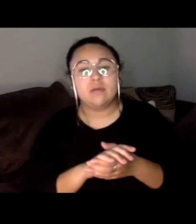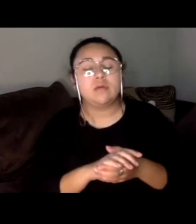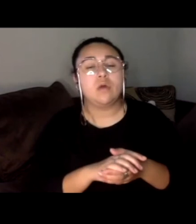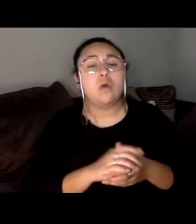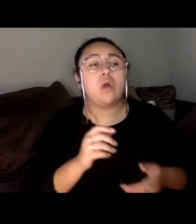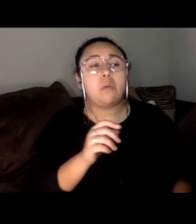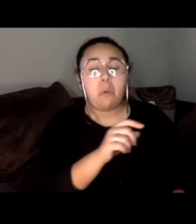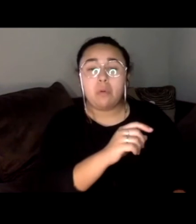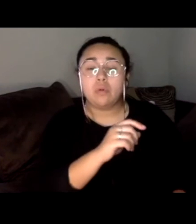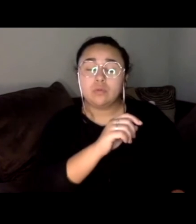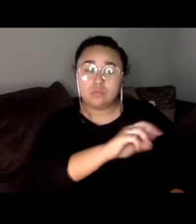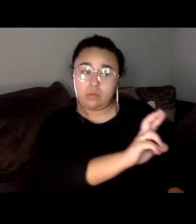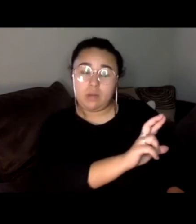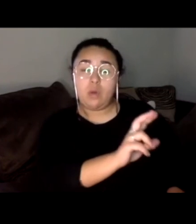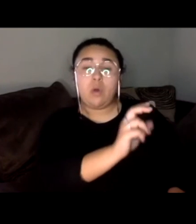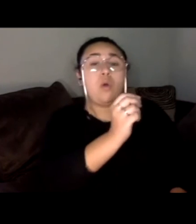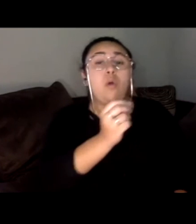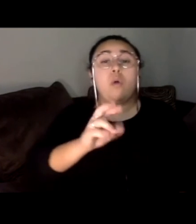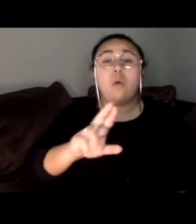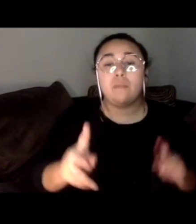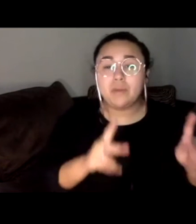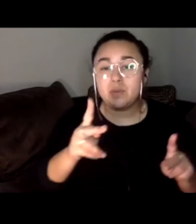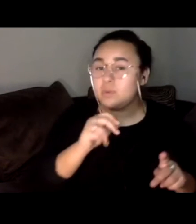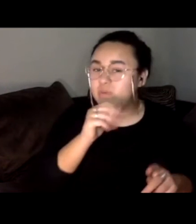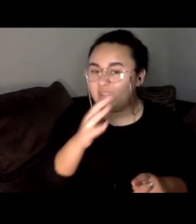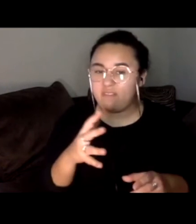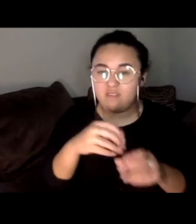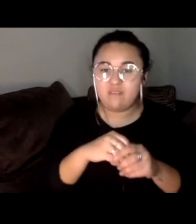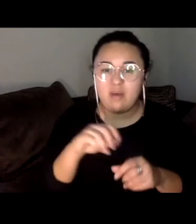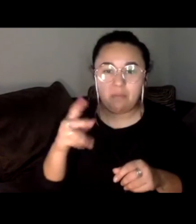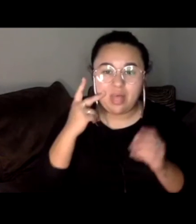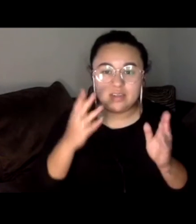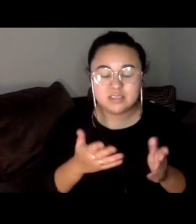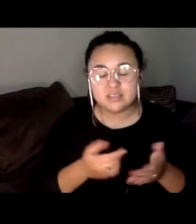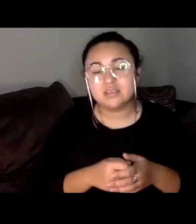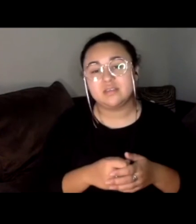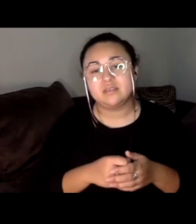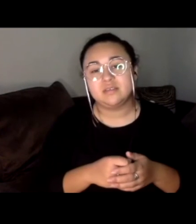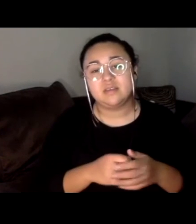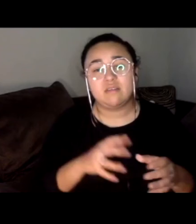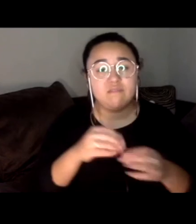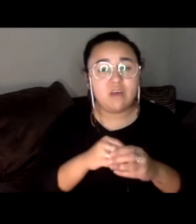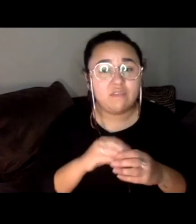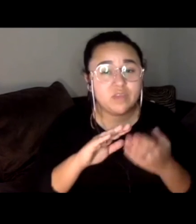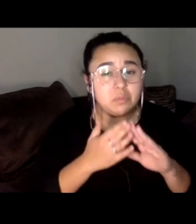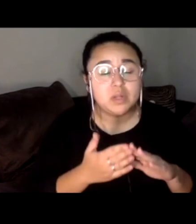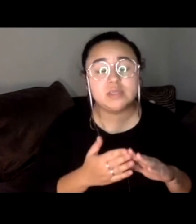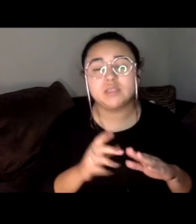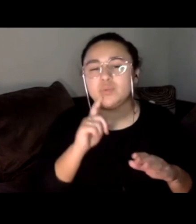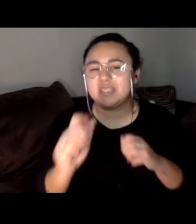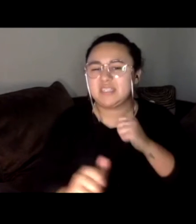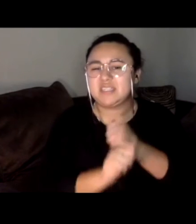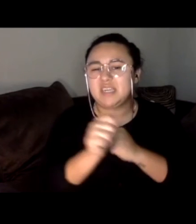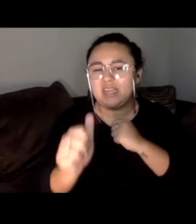elected office before, haven't been involved in politics, haven't even been involved in their communities very much. So it's very dangerous because the